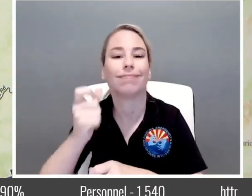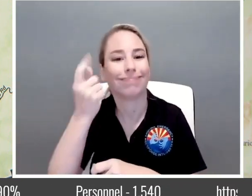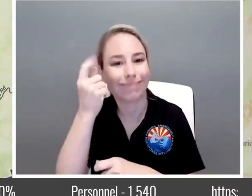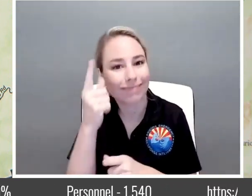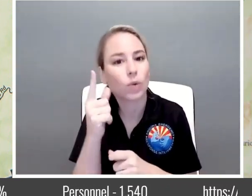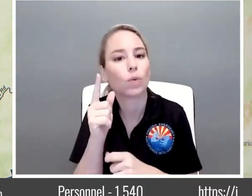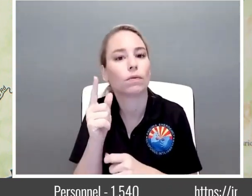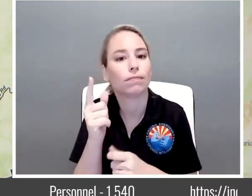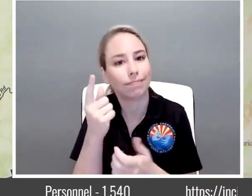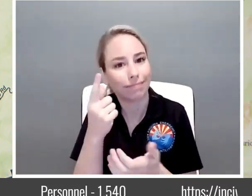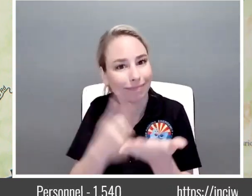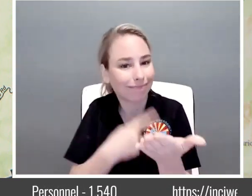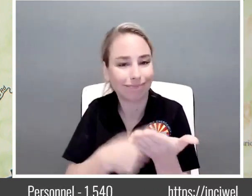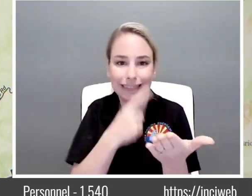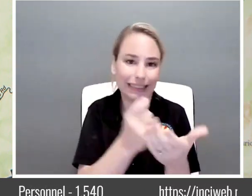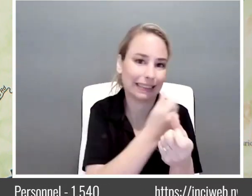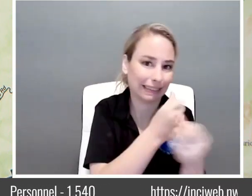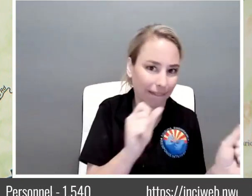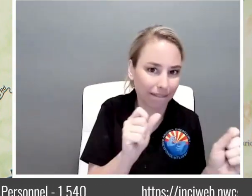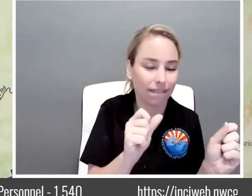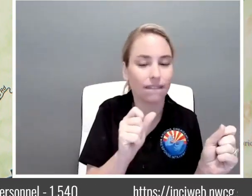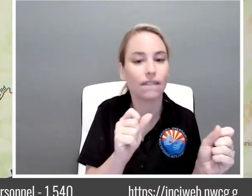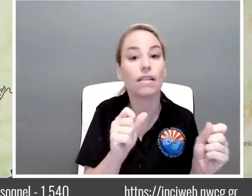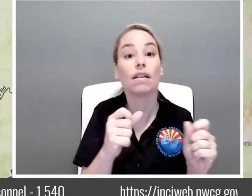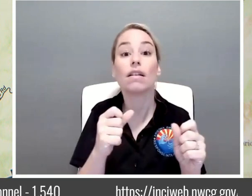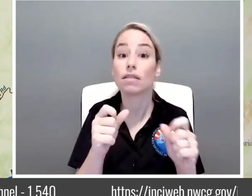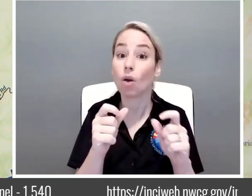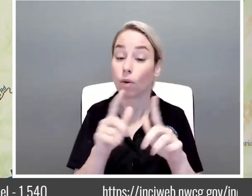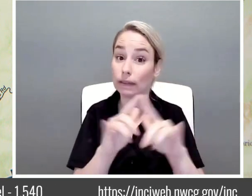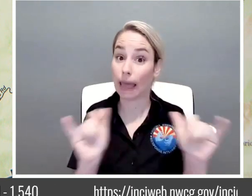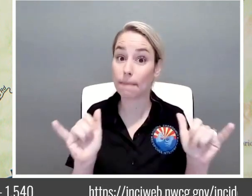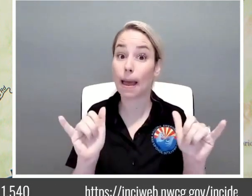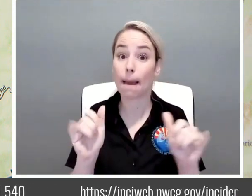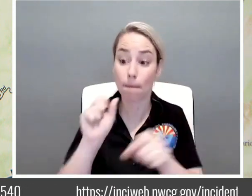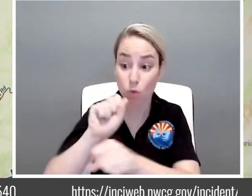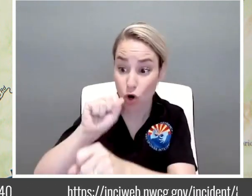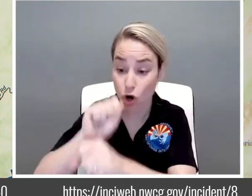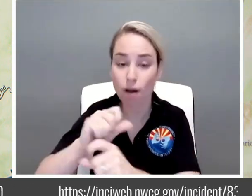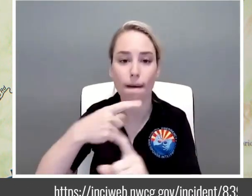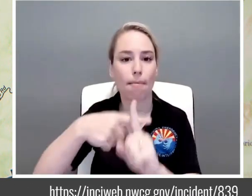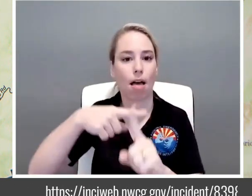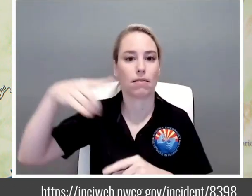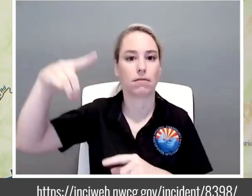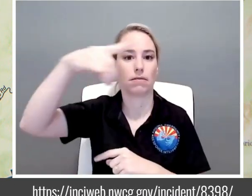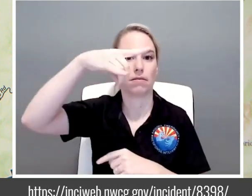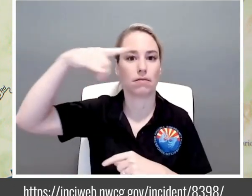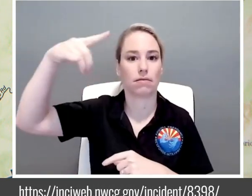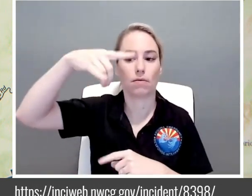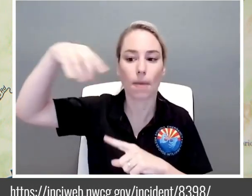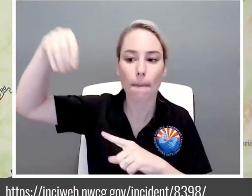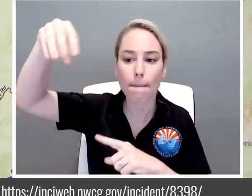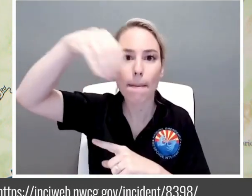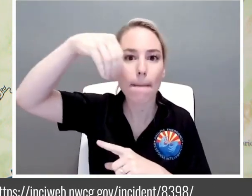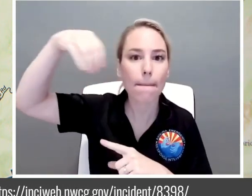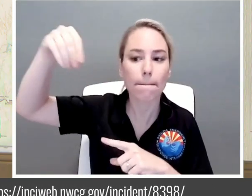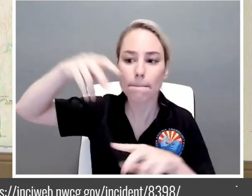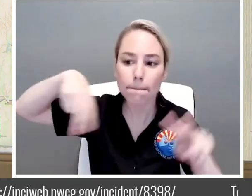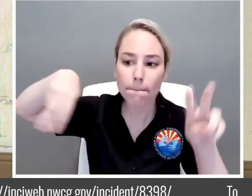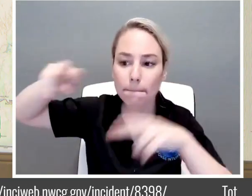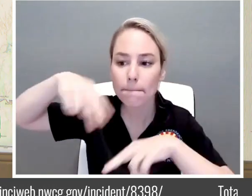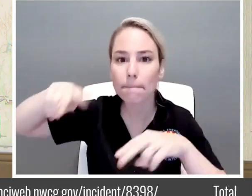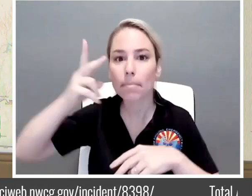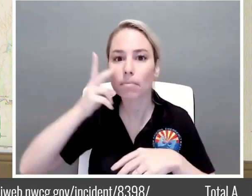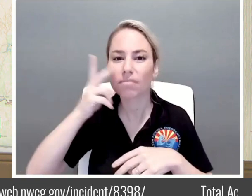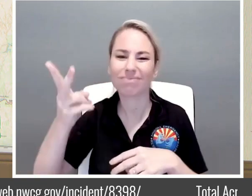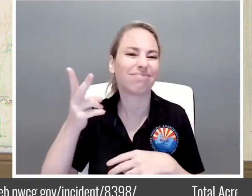the drones to fly this area of the fire twice a day to monitor the fire activity in there and it is doing exactly